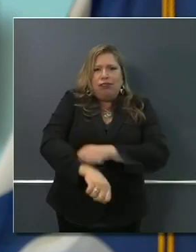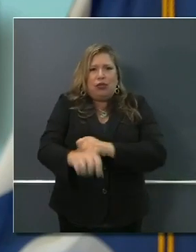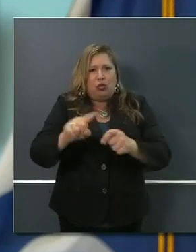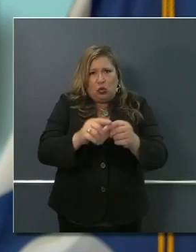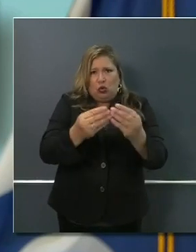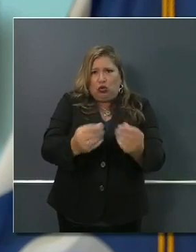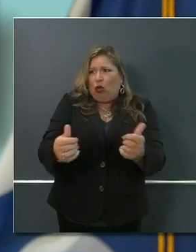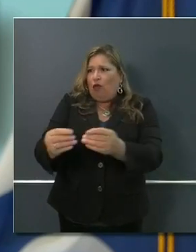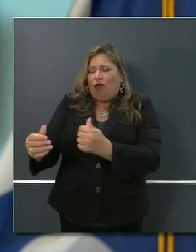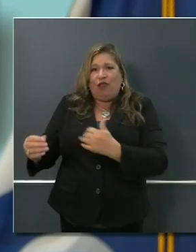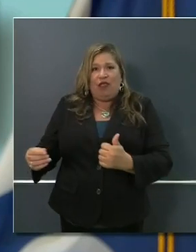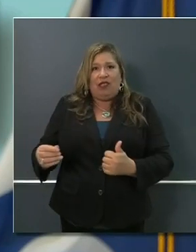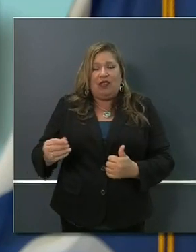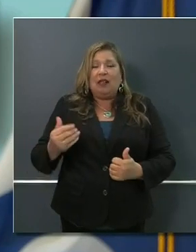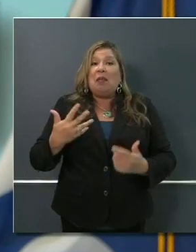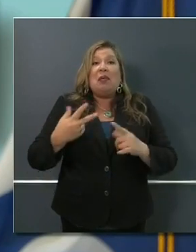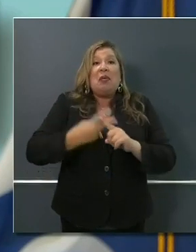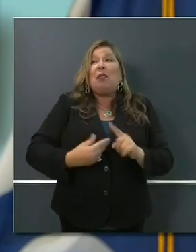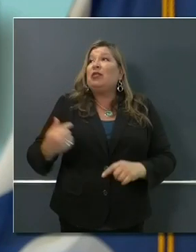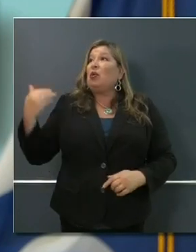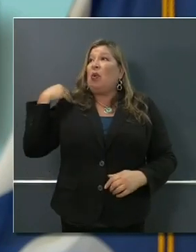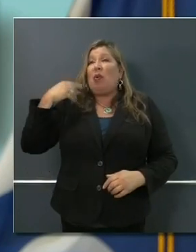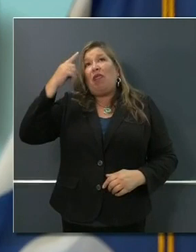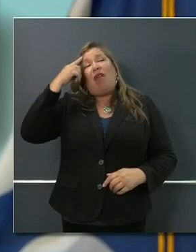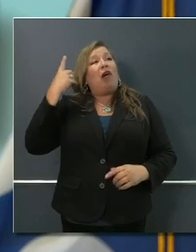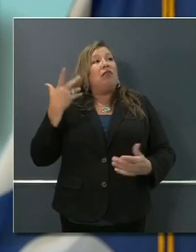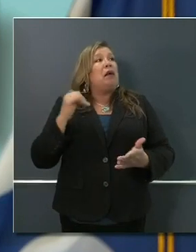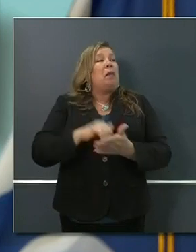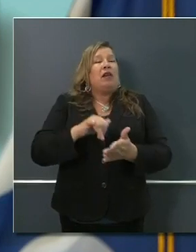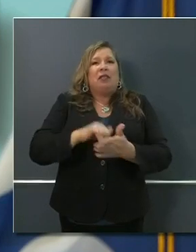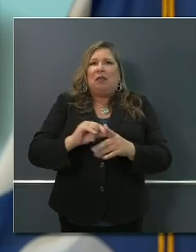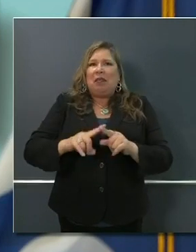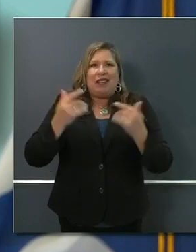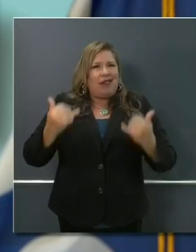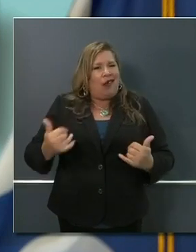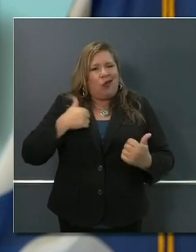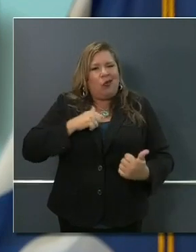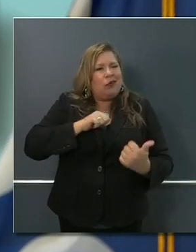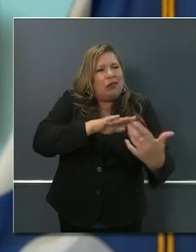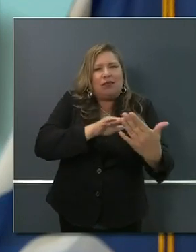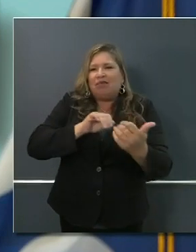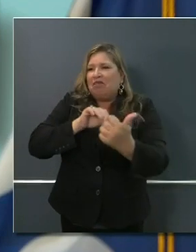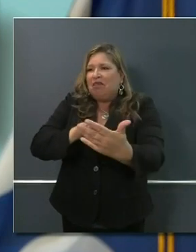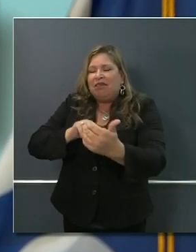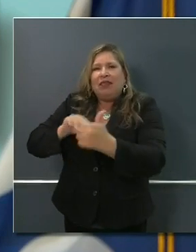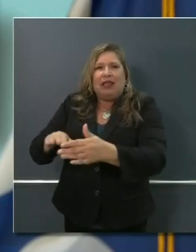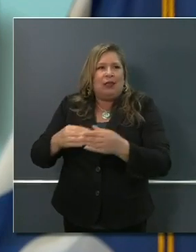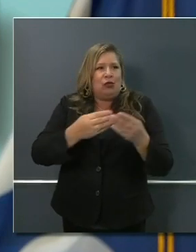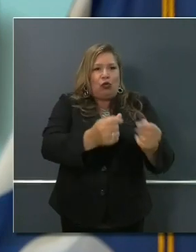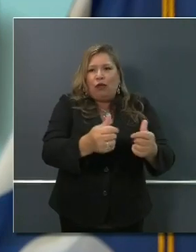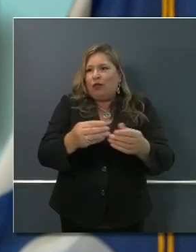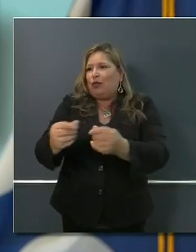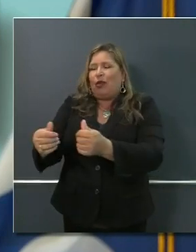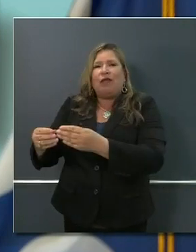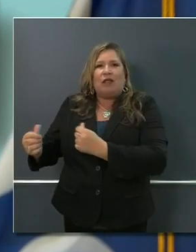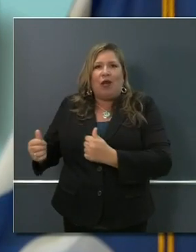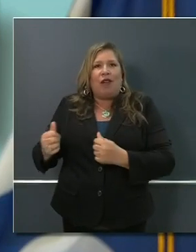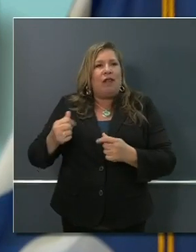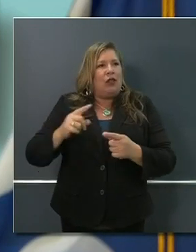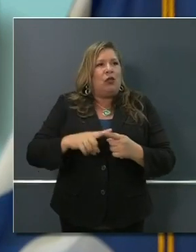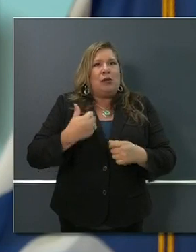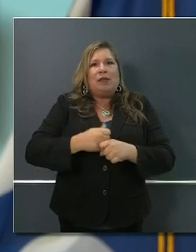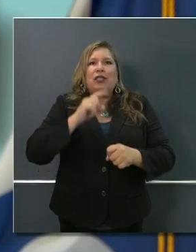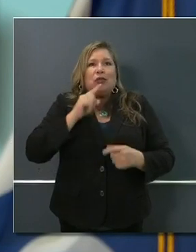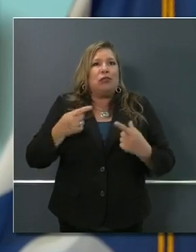two months ago. I'm just incredibly proud of everybody doing what they can, as we say, to meet this moment. And